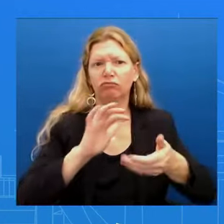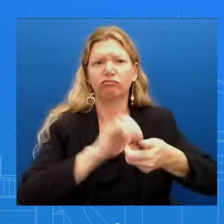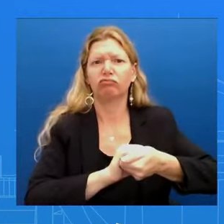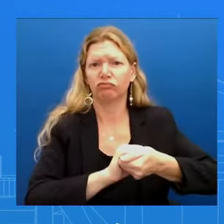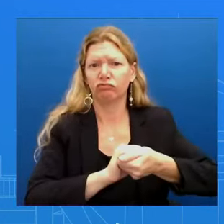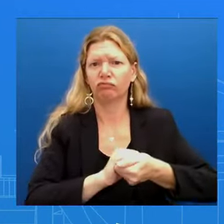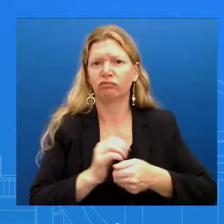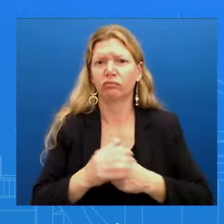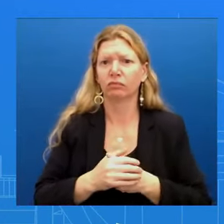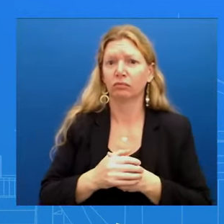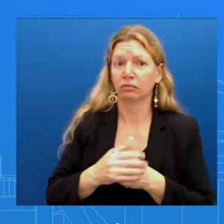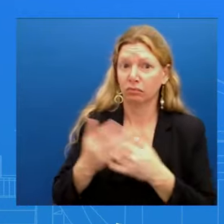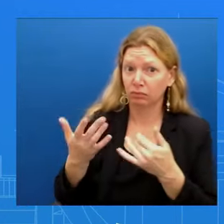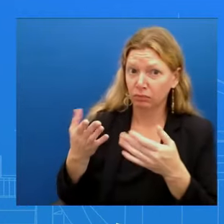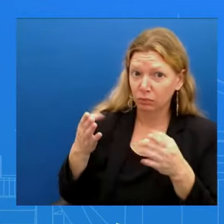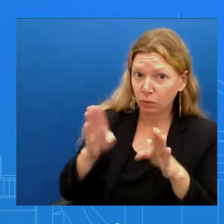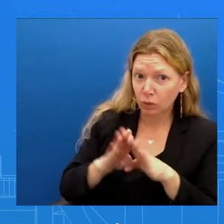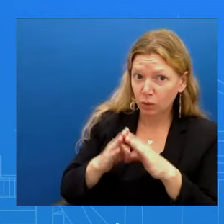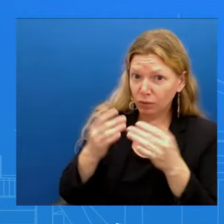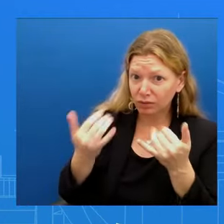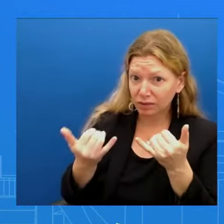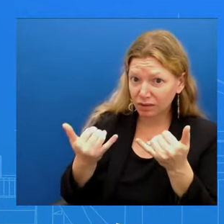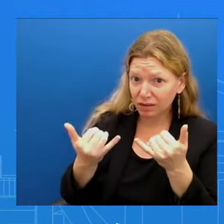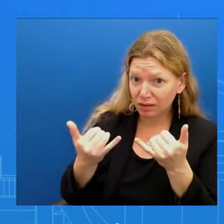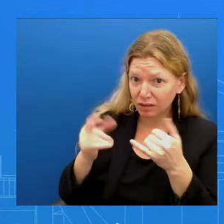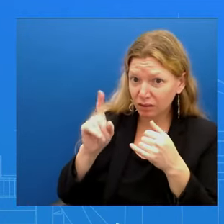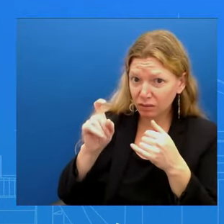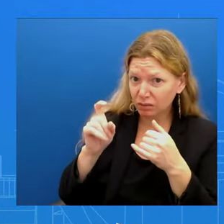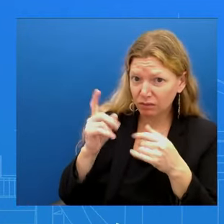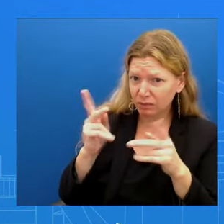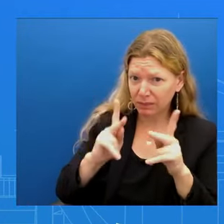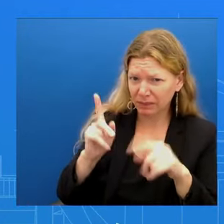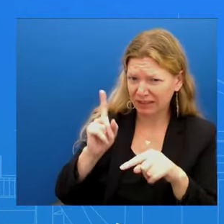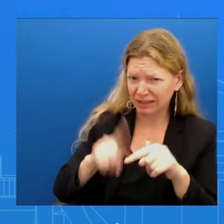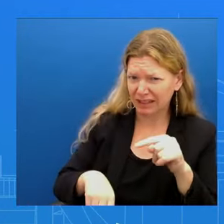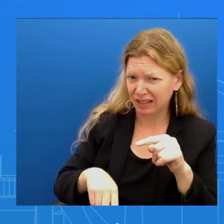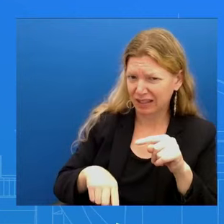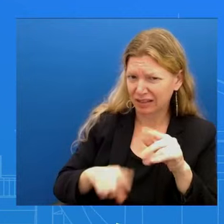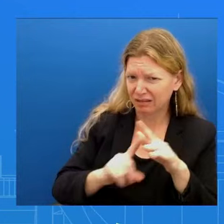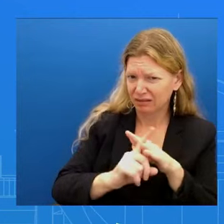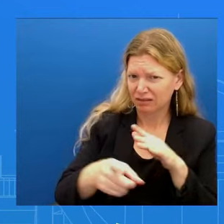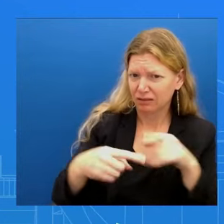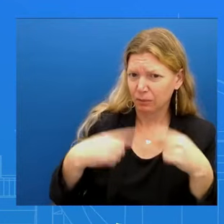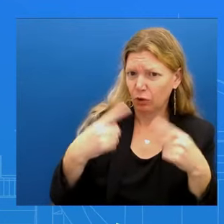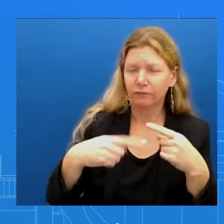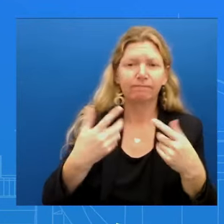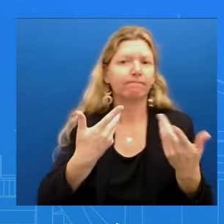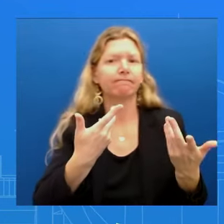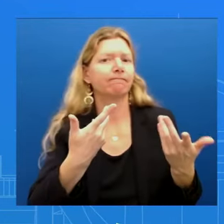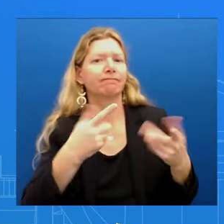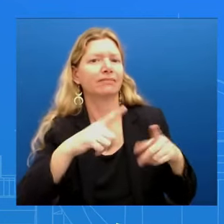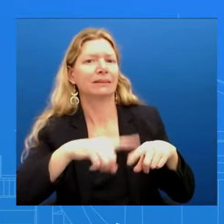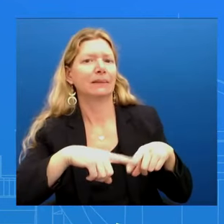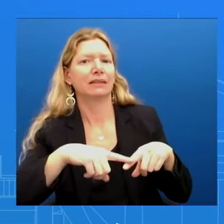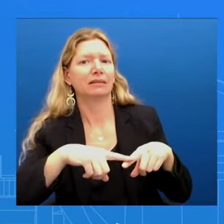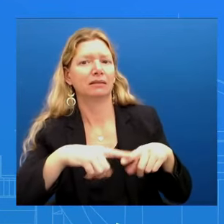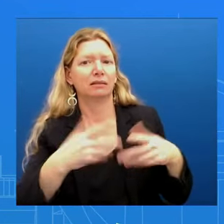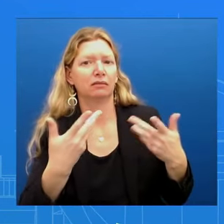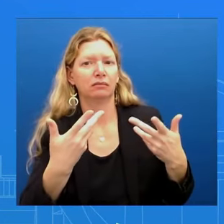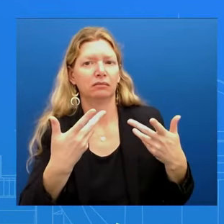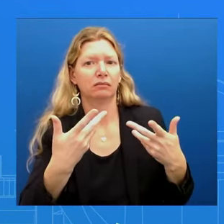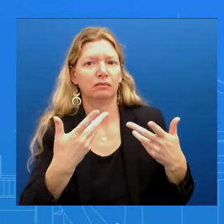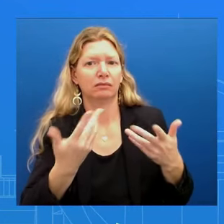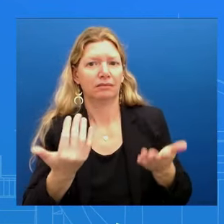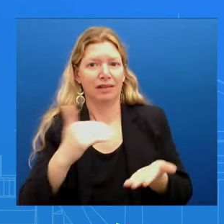There have been And I suspect there will be closures at times based on the security environment But we're not concerned about our ability